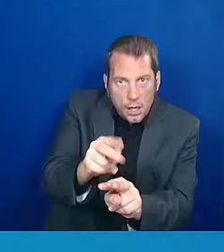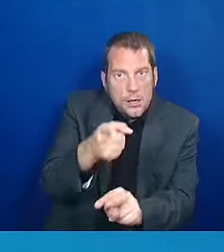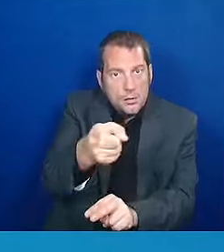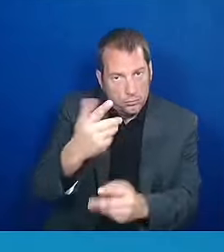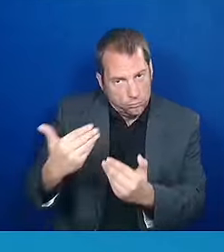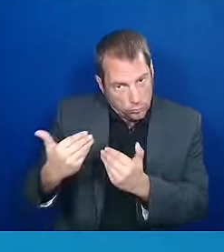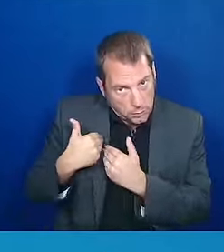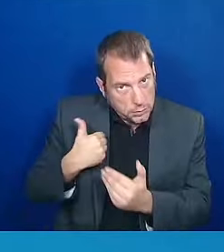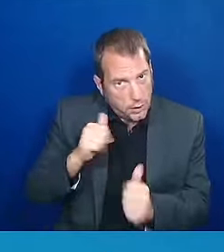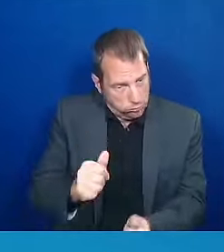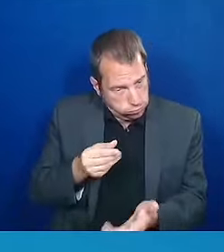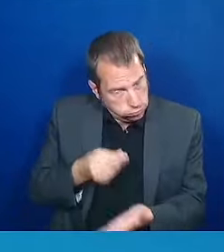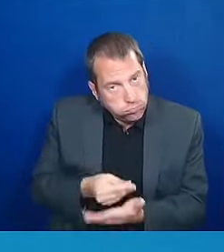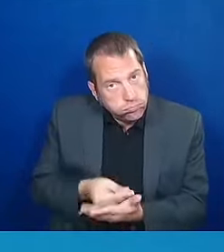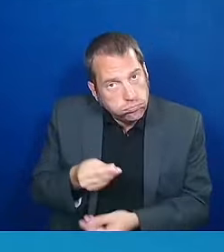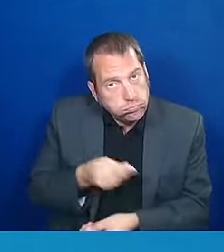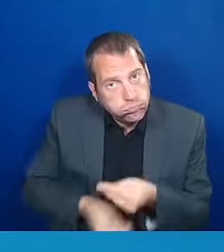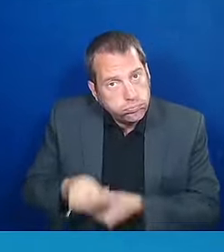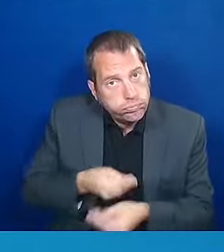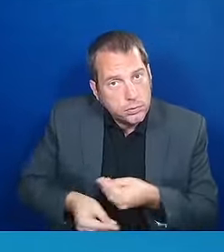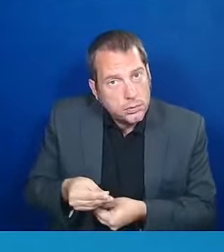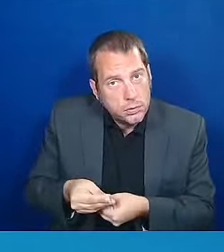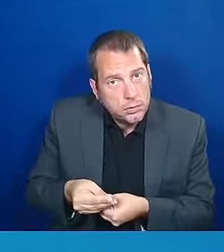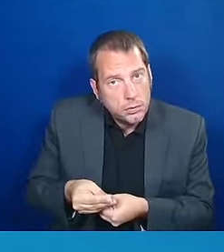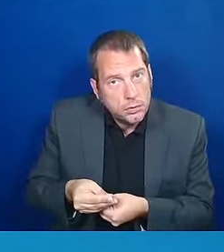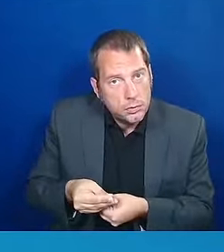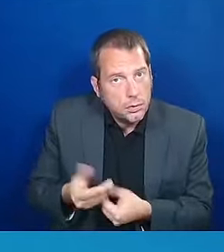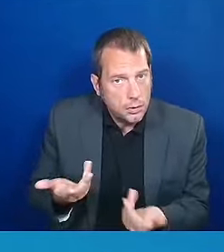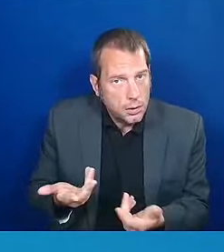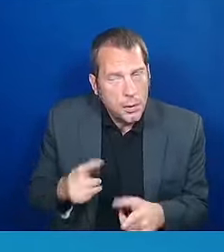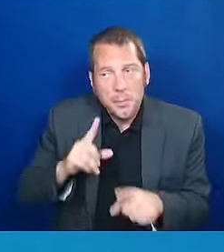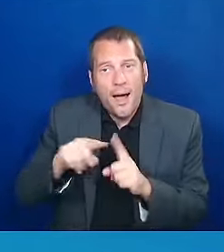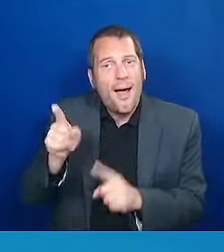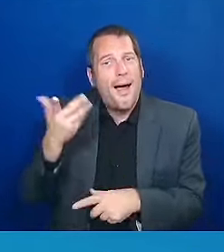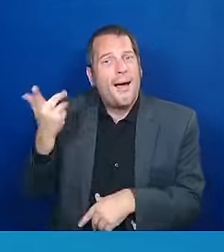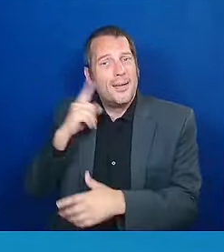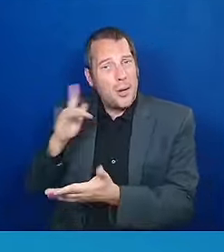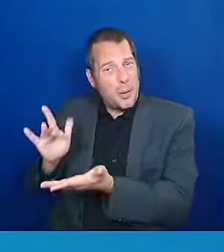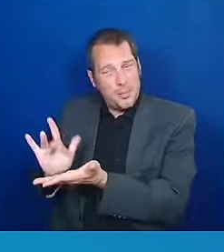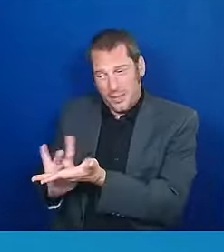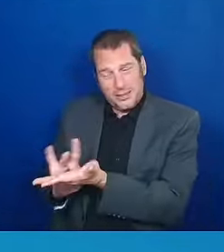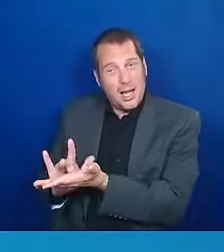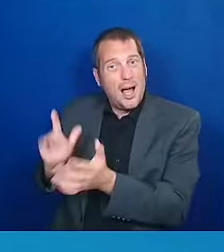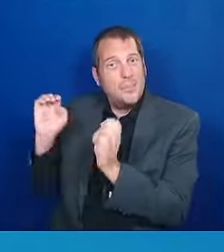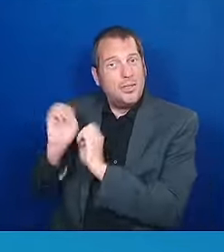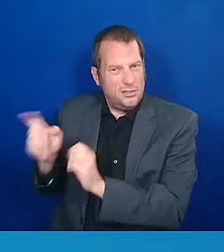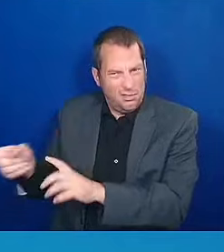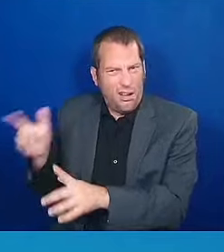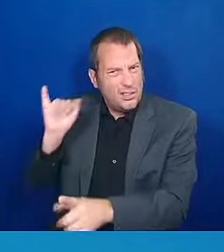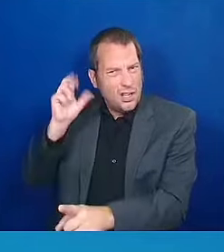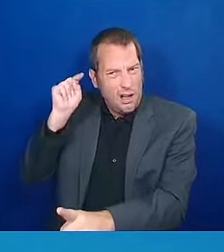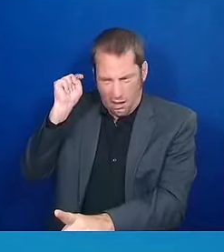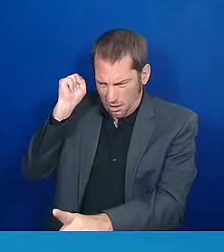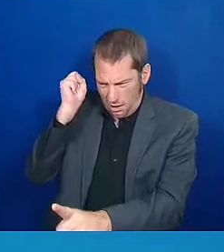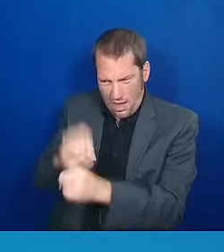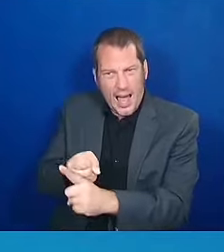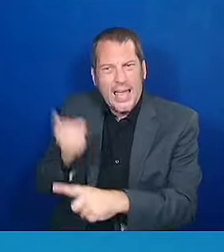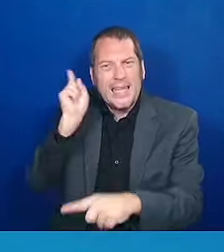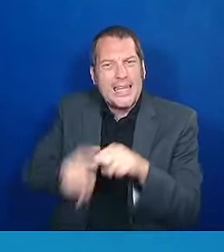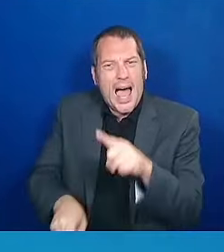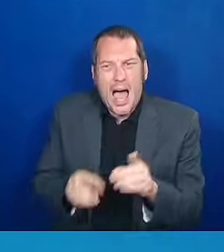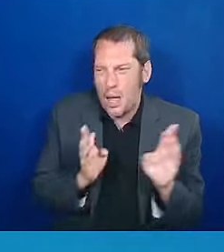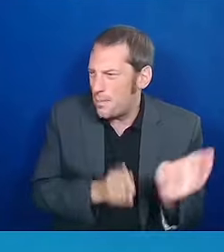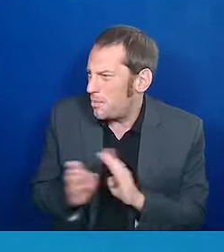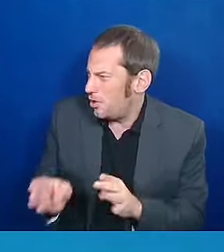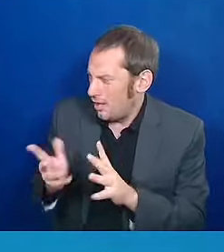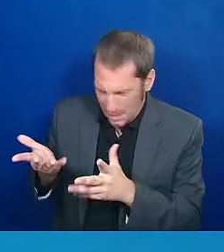you have endured a medical emergency is not a measure of that, and so it was just wrong, and we have corrected that. To